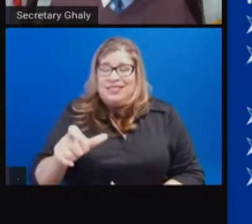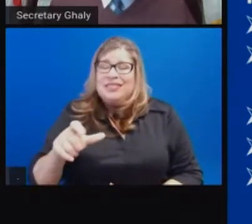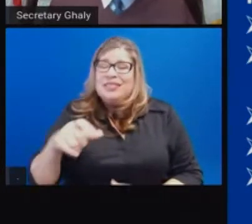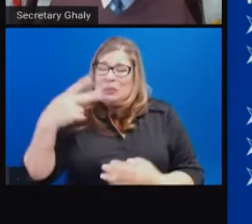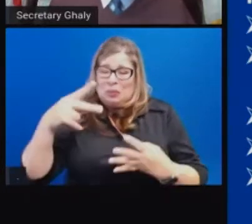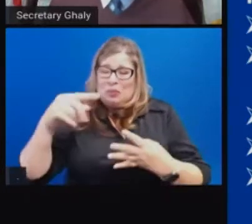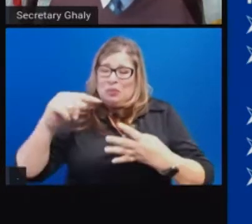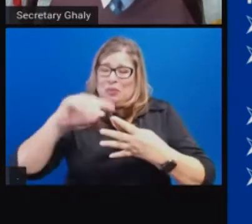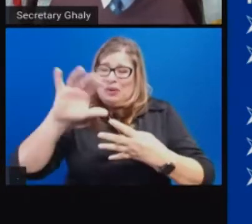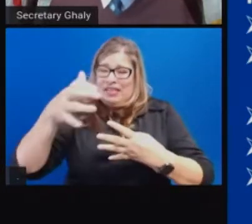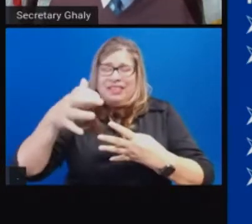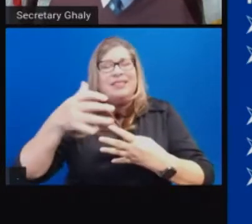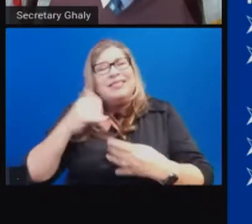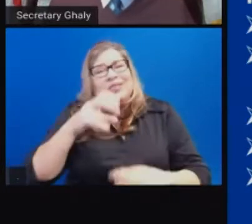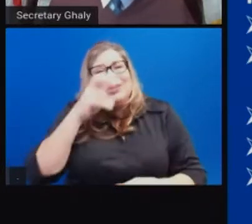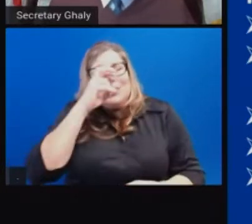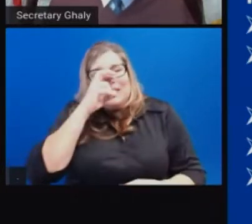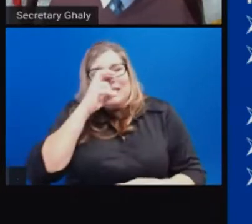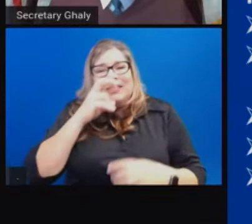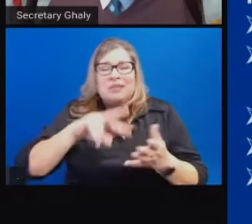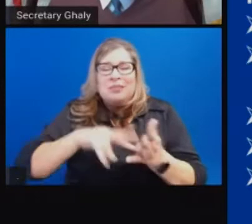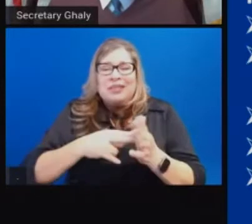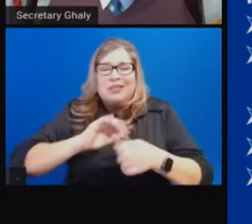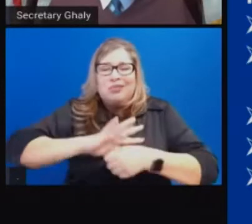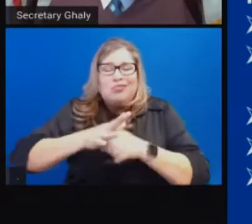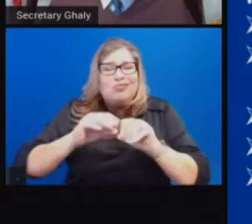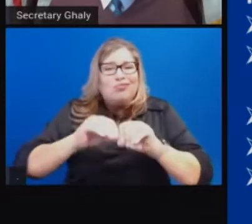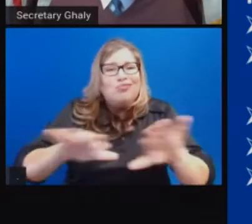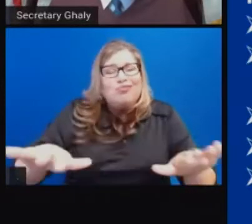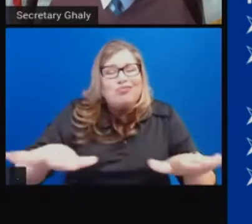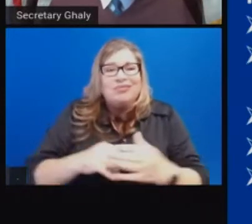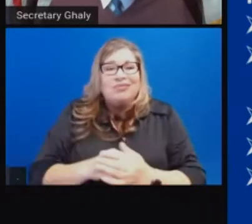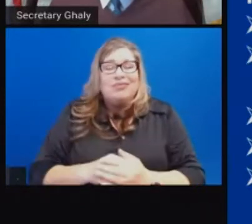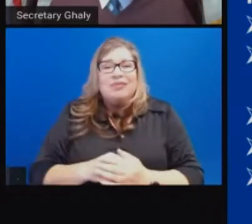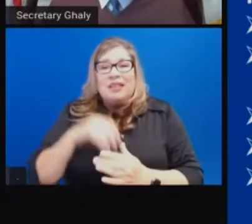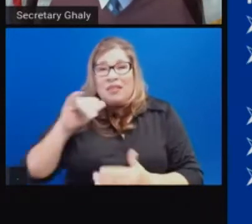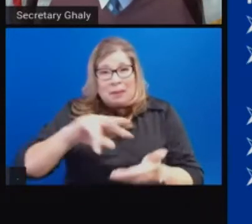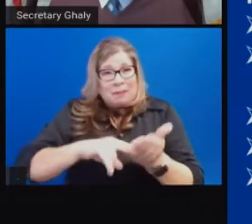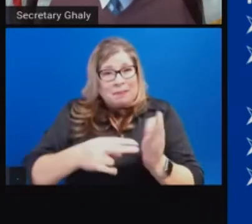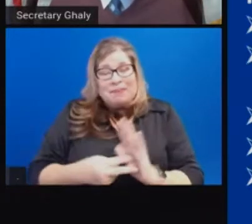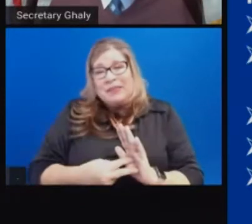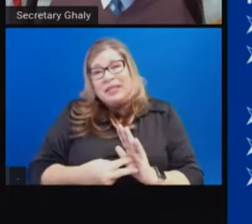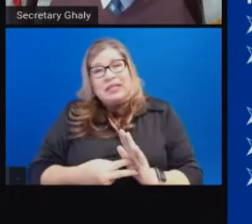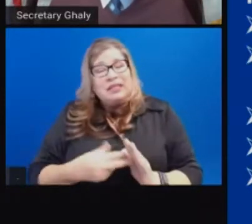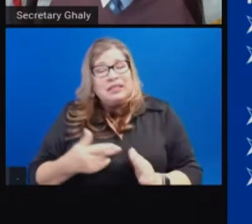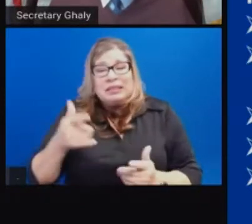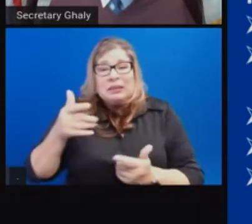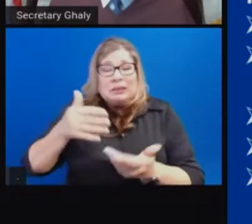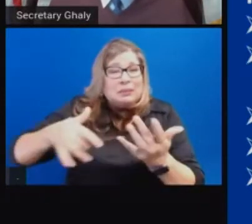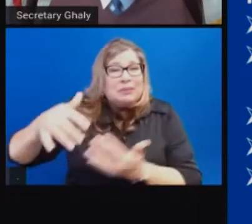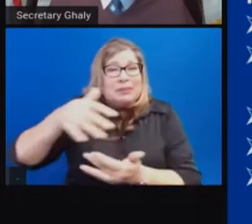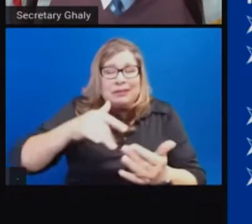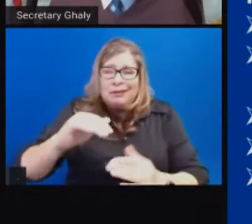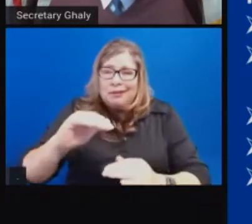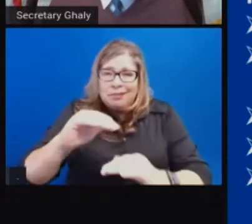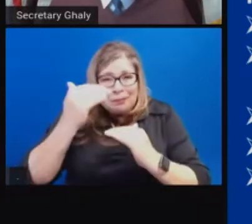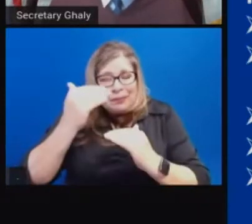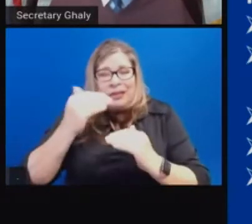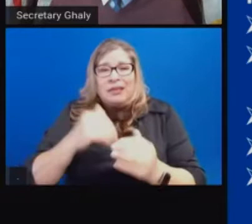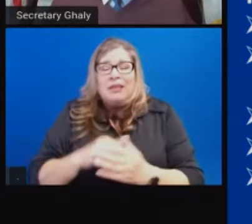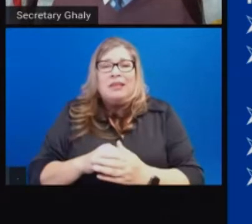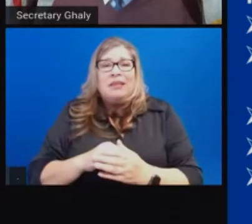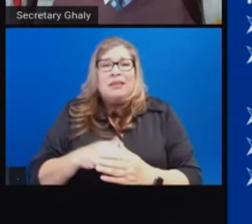But that's also a fairly restrictive level of movement, of mixing, and that we hope